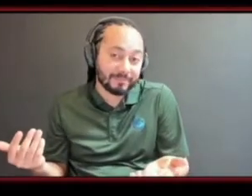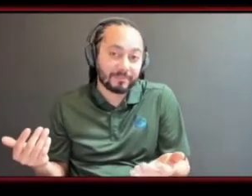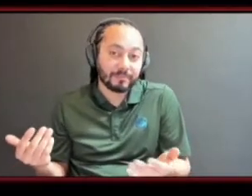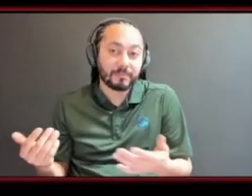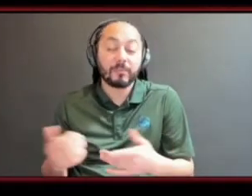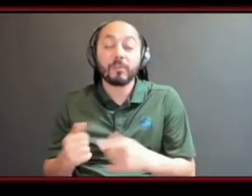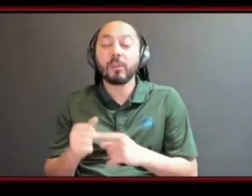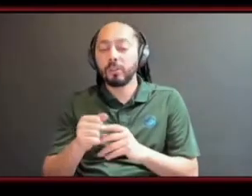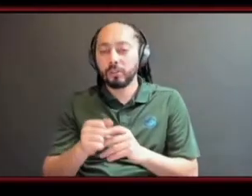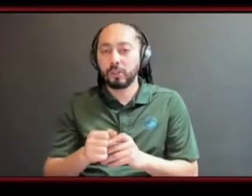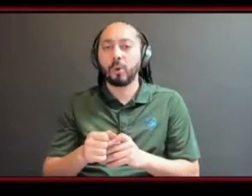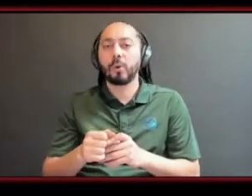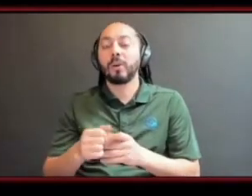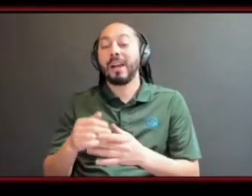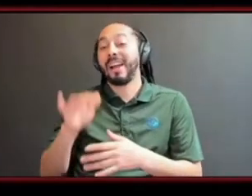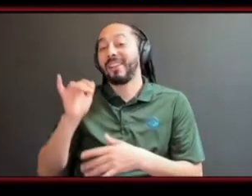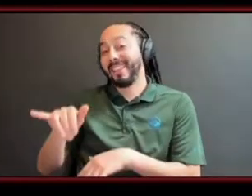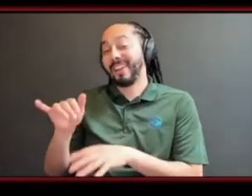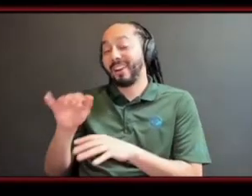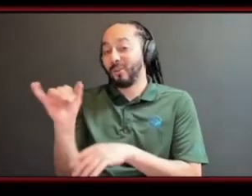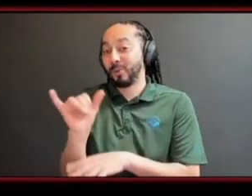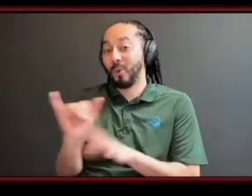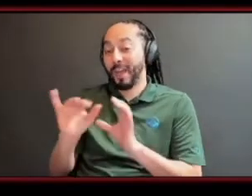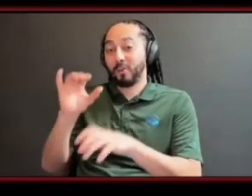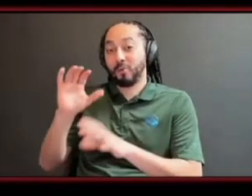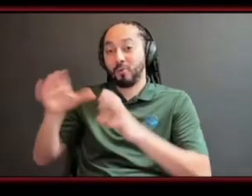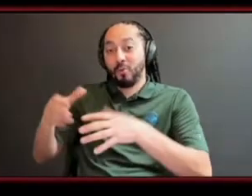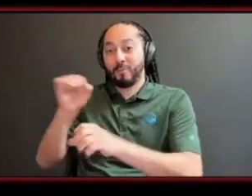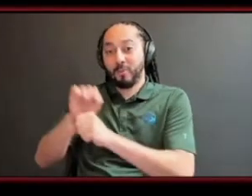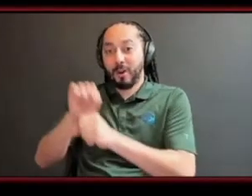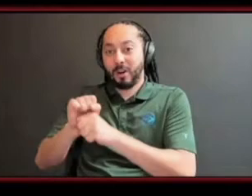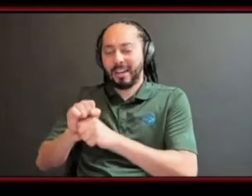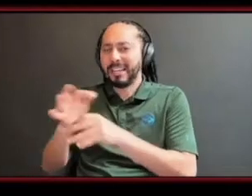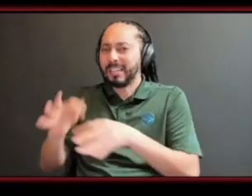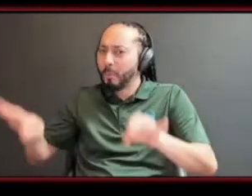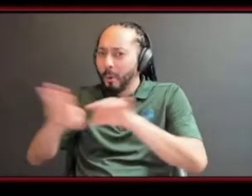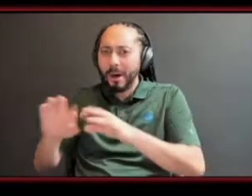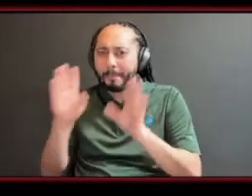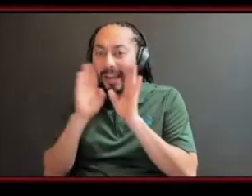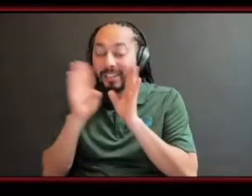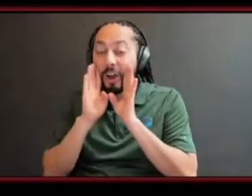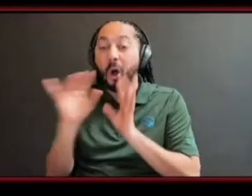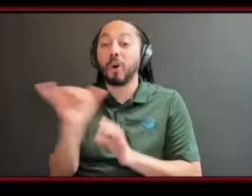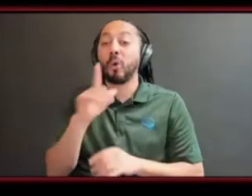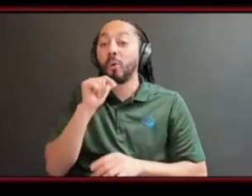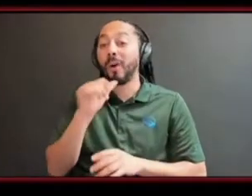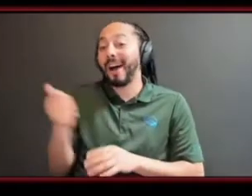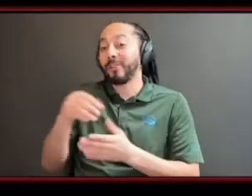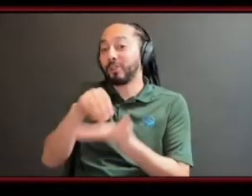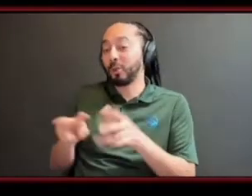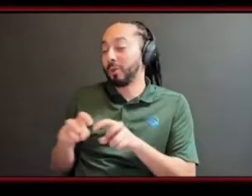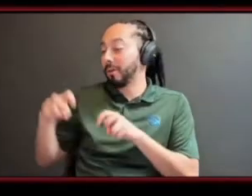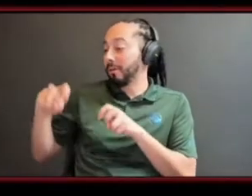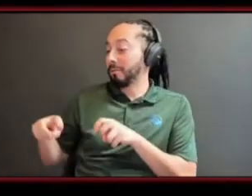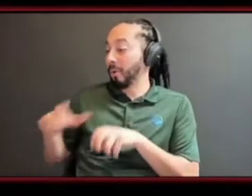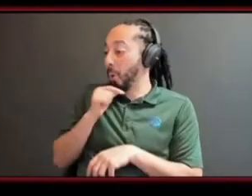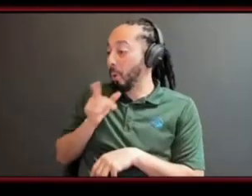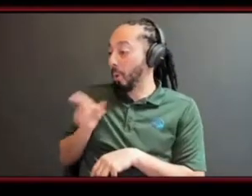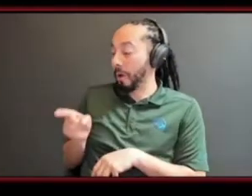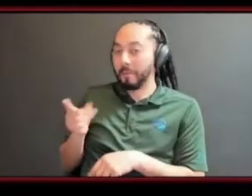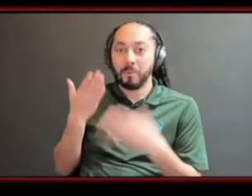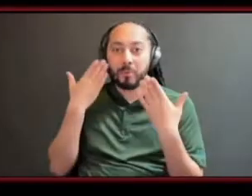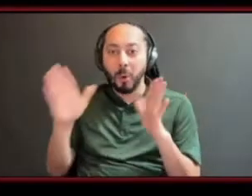attention to and you never know who's sitting next to you you might be sitting next to in sort of different businesses but needing each other